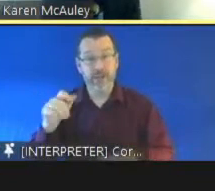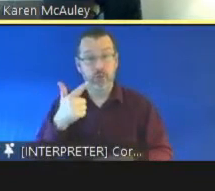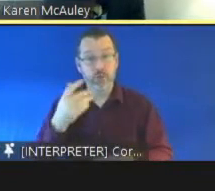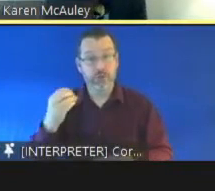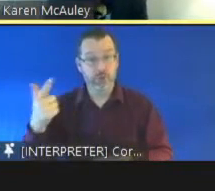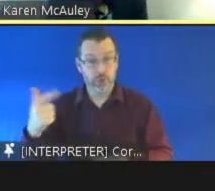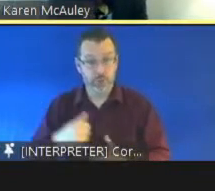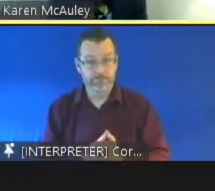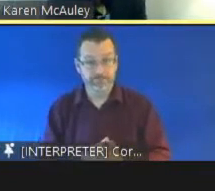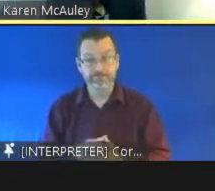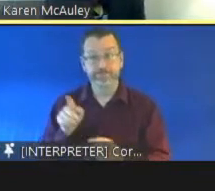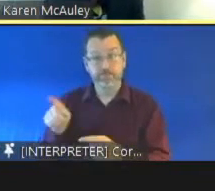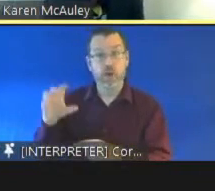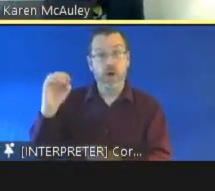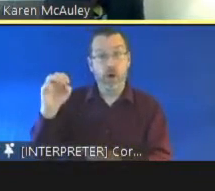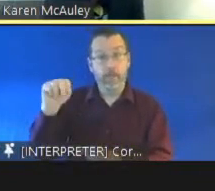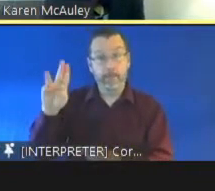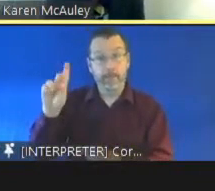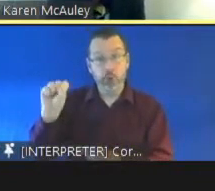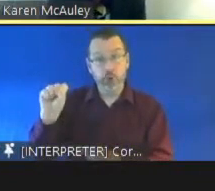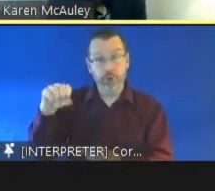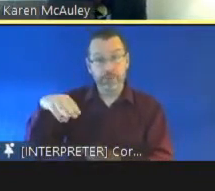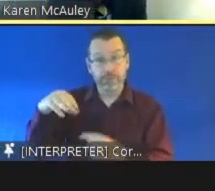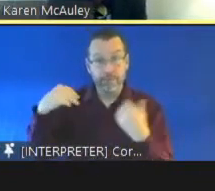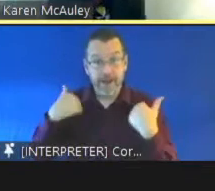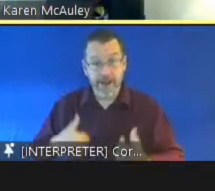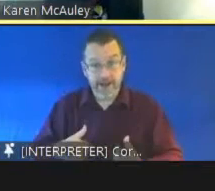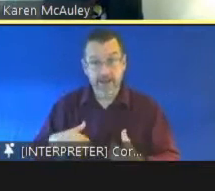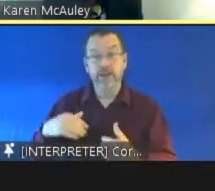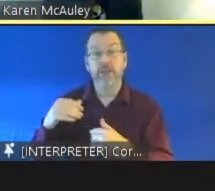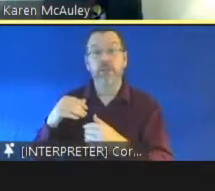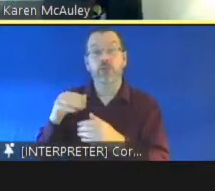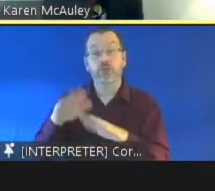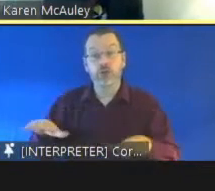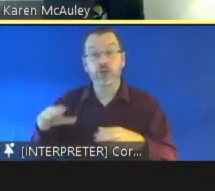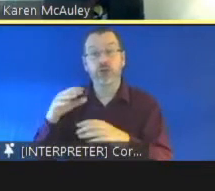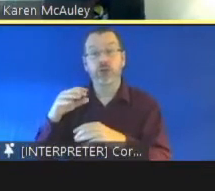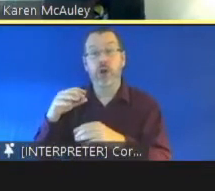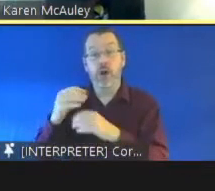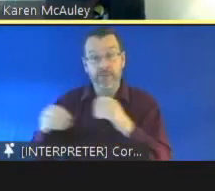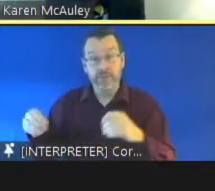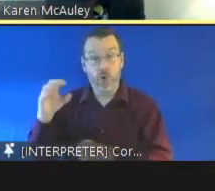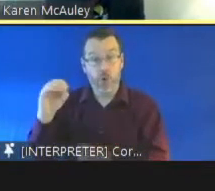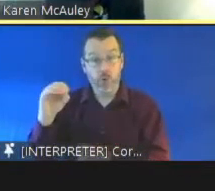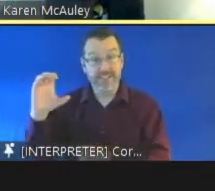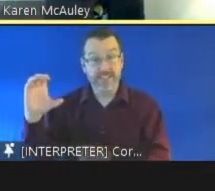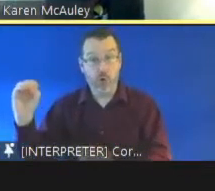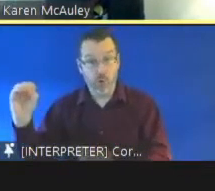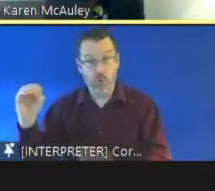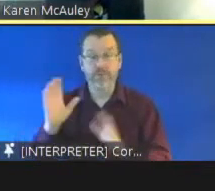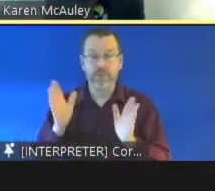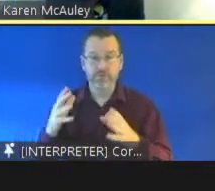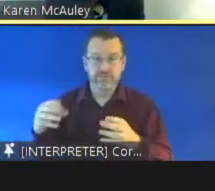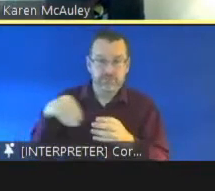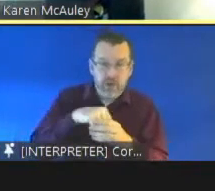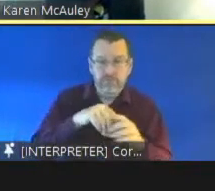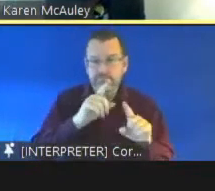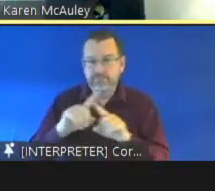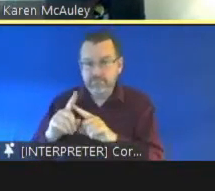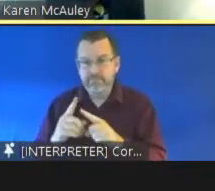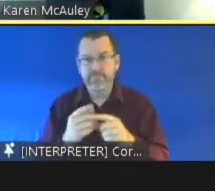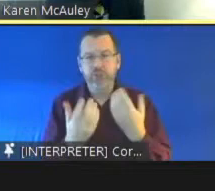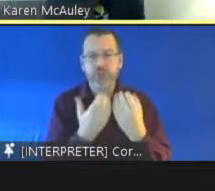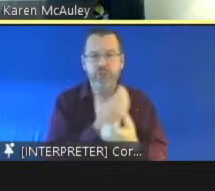As an organisation the Ombudsman for Children's Office or OCO for short has engaged with a range of issues regarding child justice and